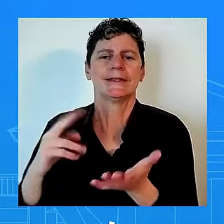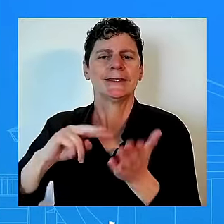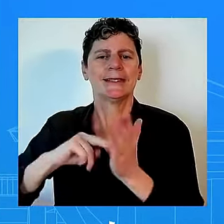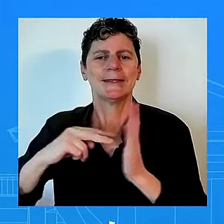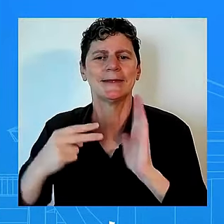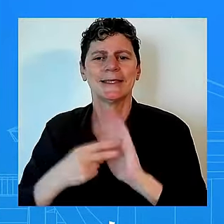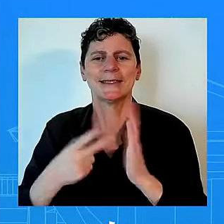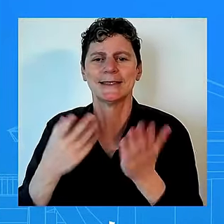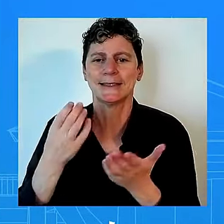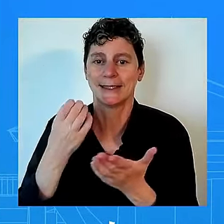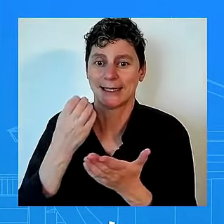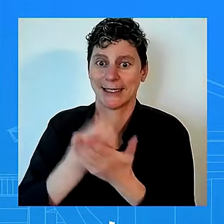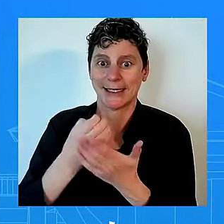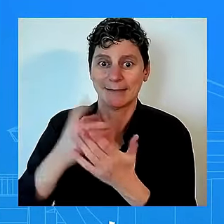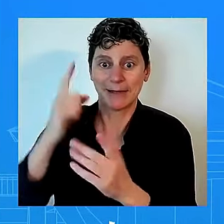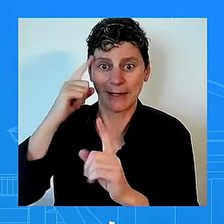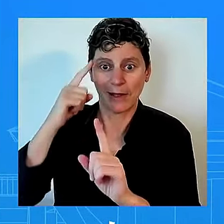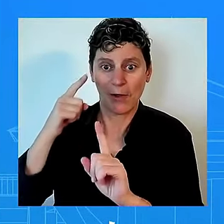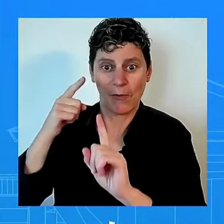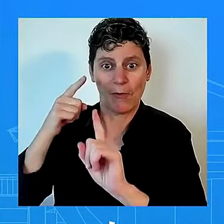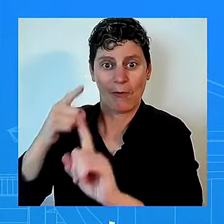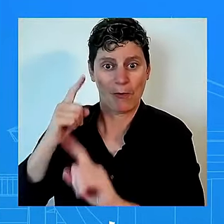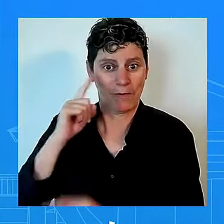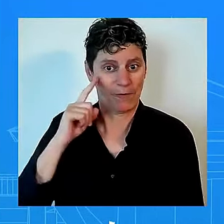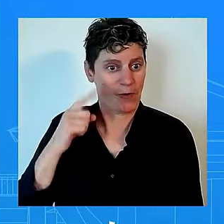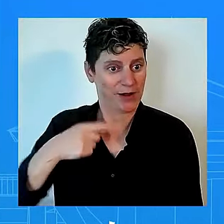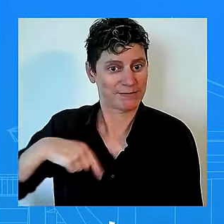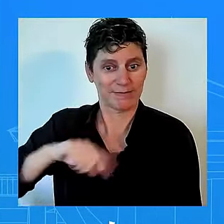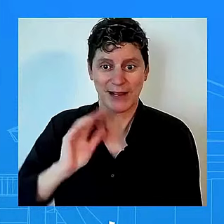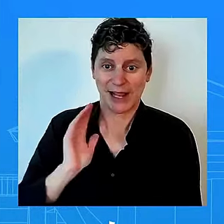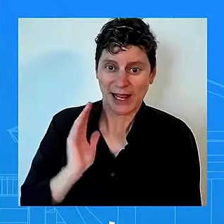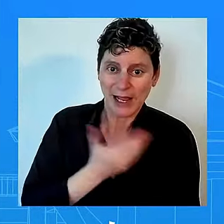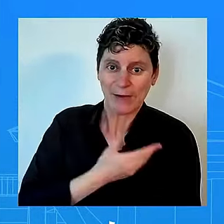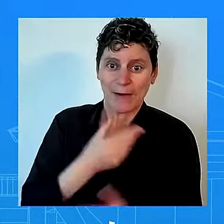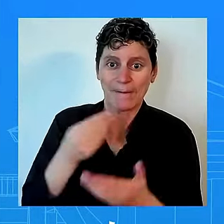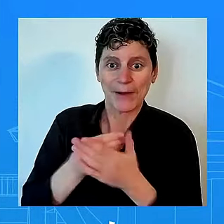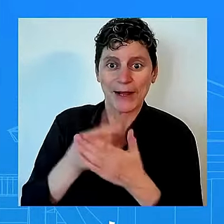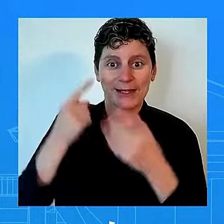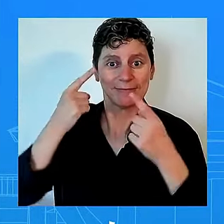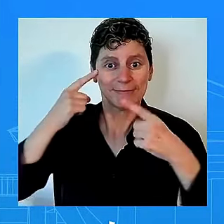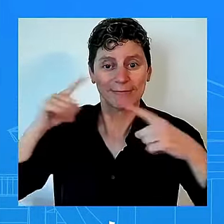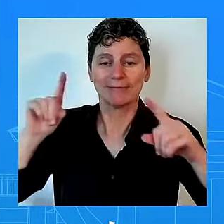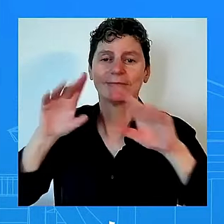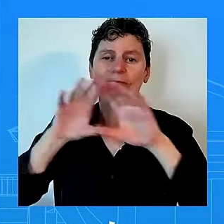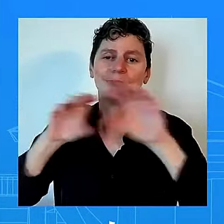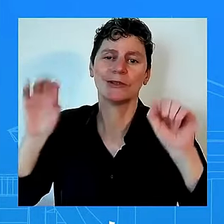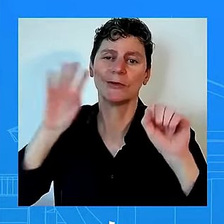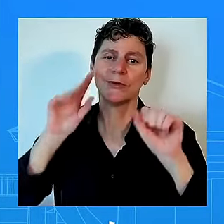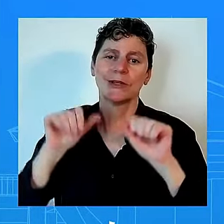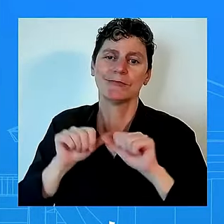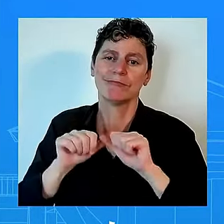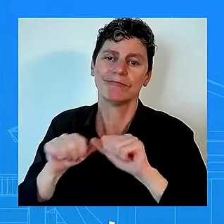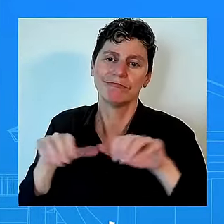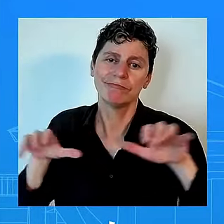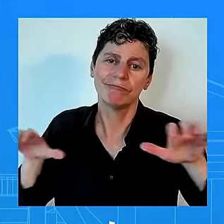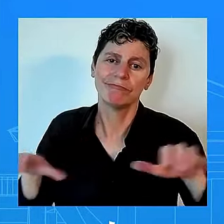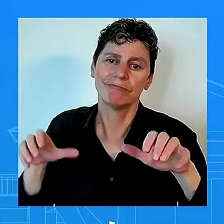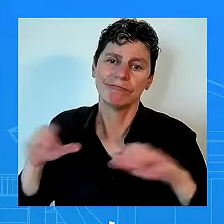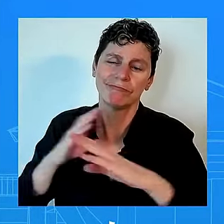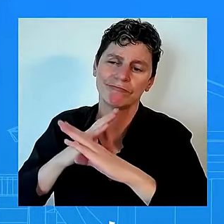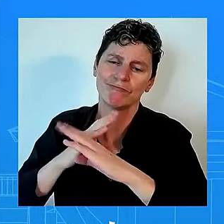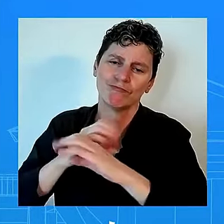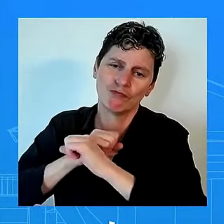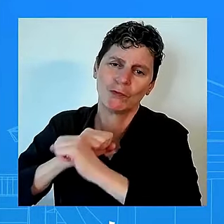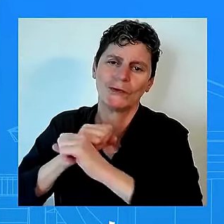workers and manufacturing and encourage china to eliminate its unfair practices as it goes to the